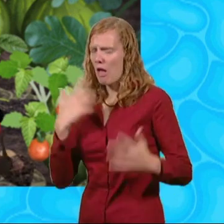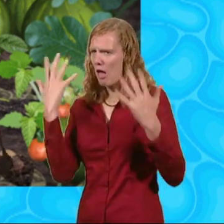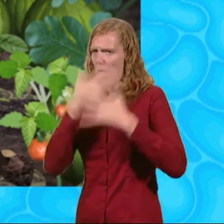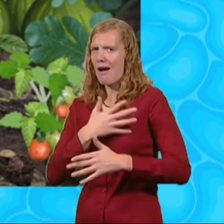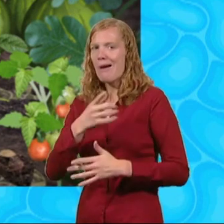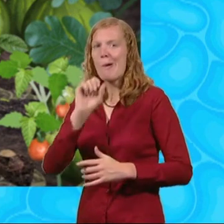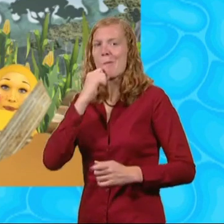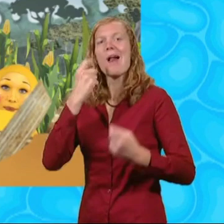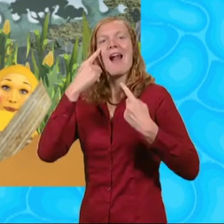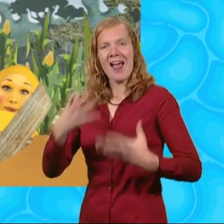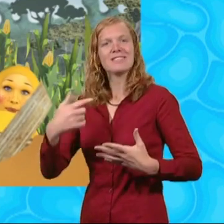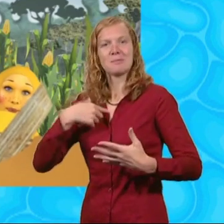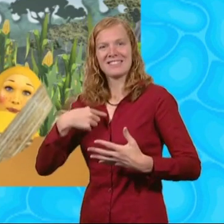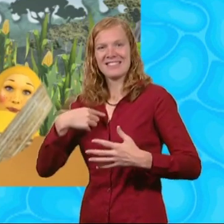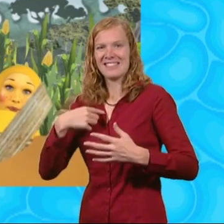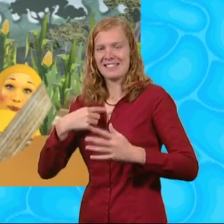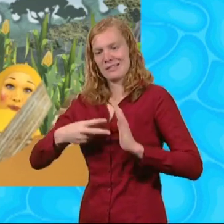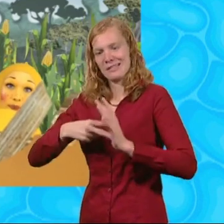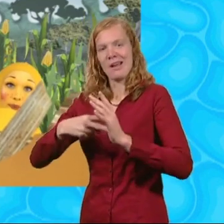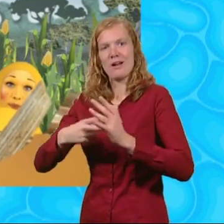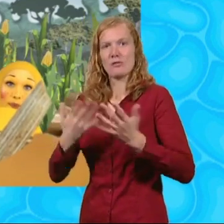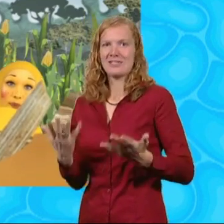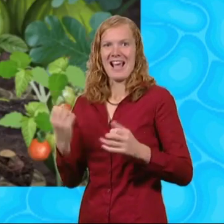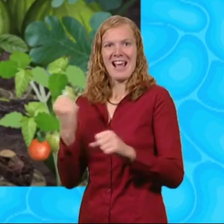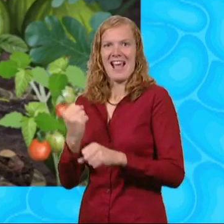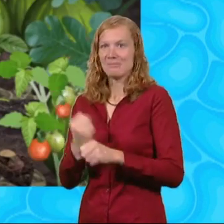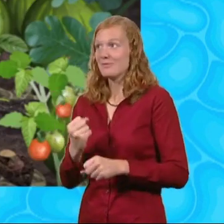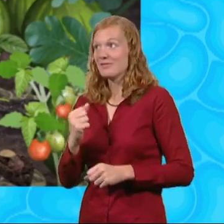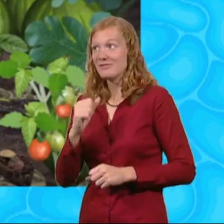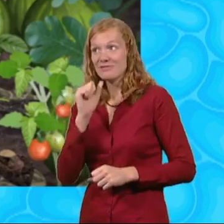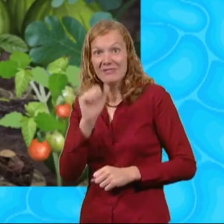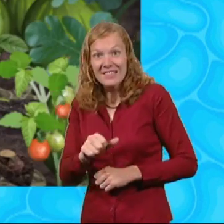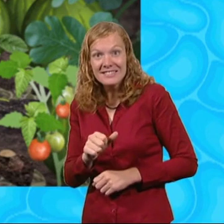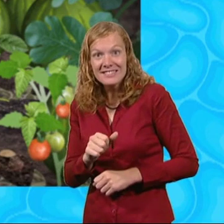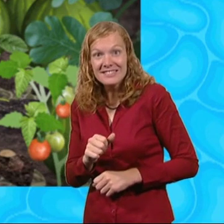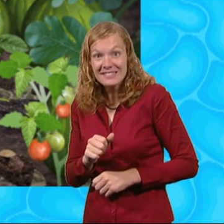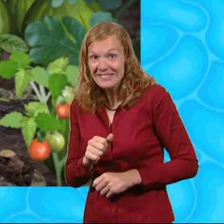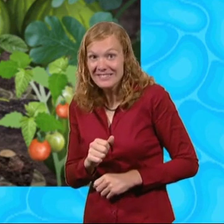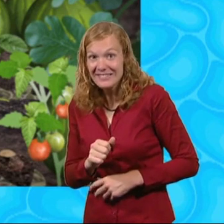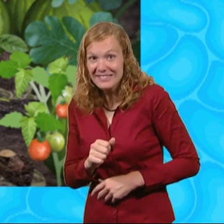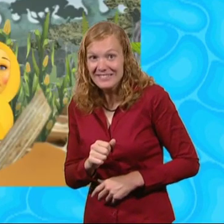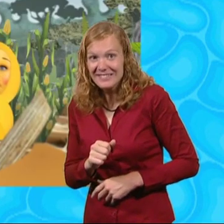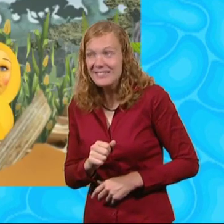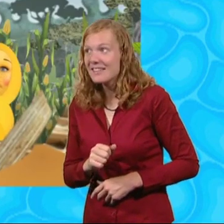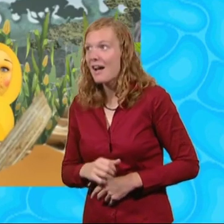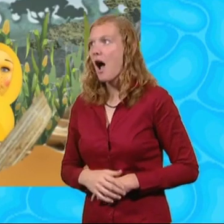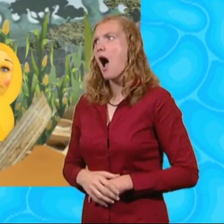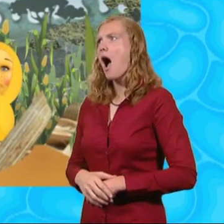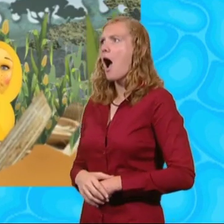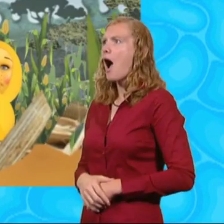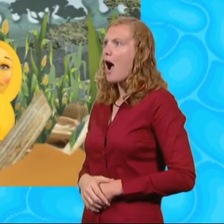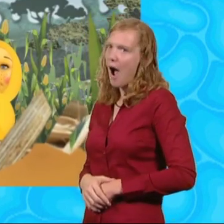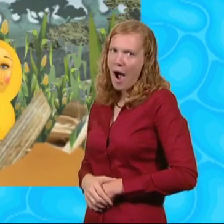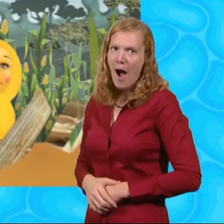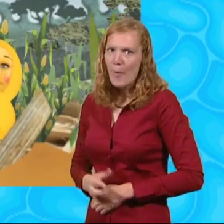perform my own stunt today. Isn't that right, Grubby? Nice old Grubby, eh? Yeah, that's a wonderful